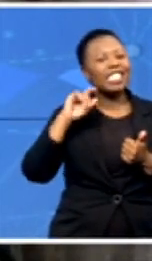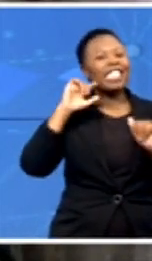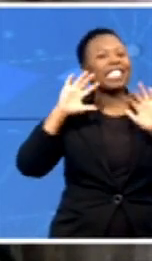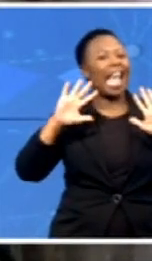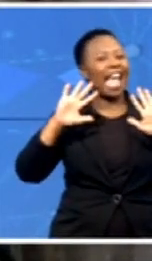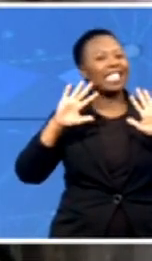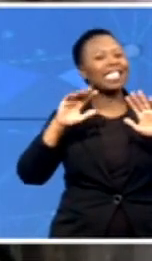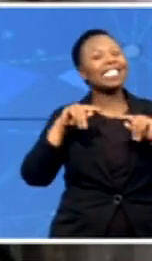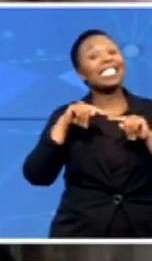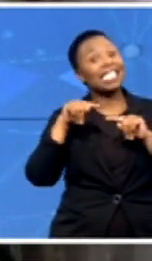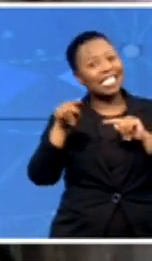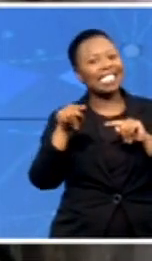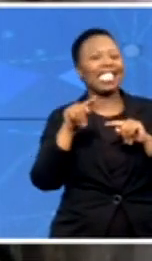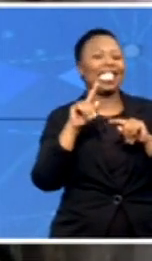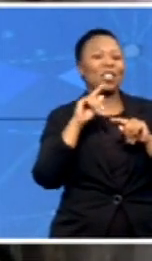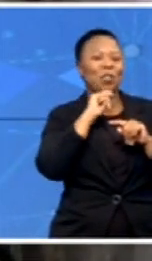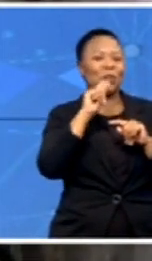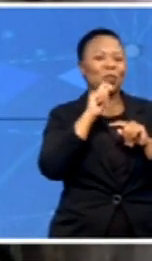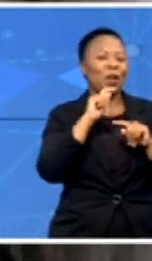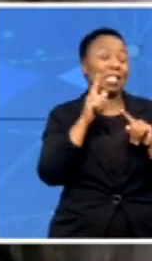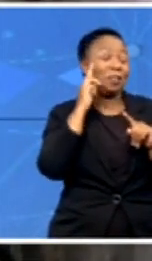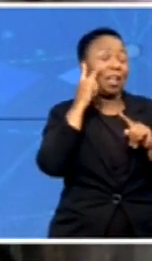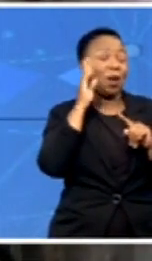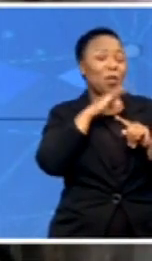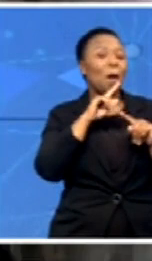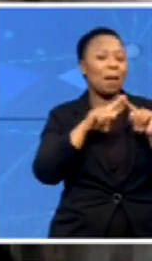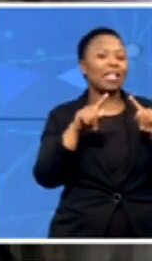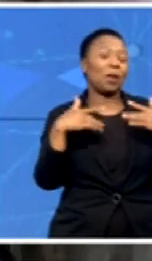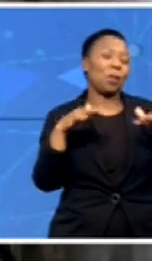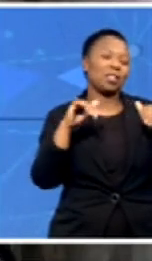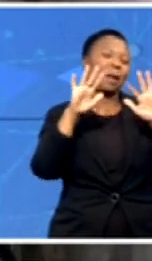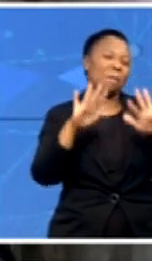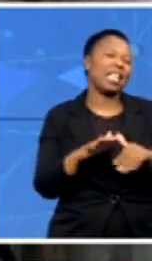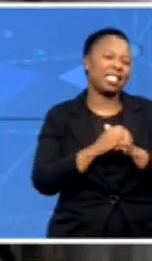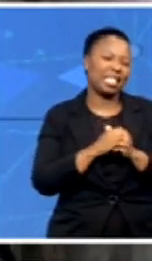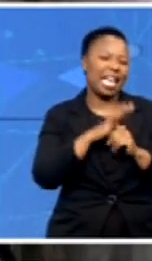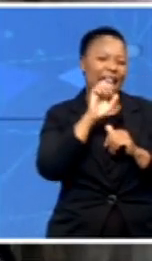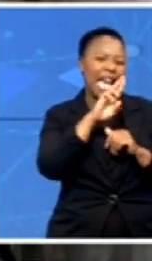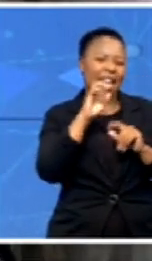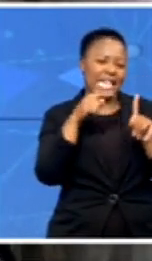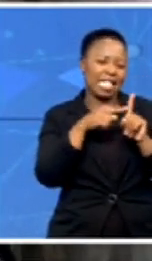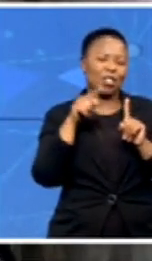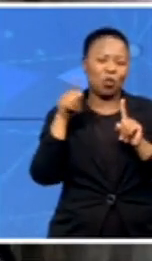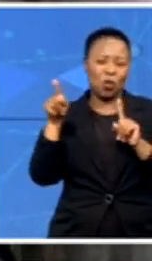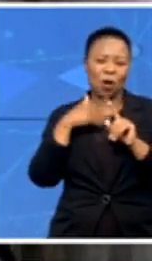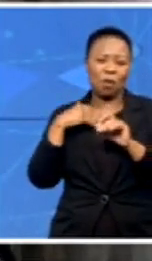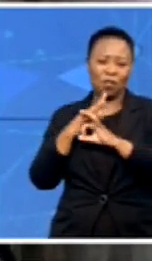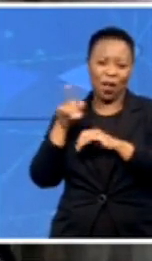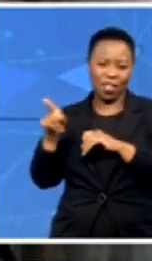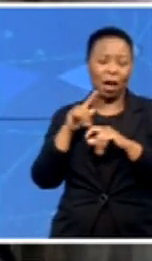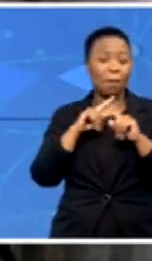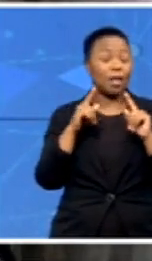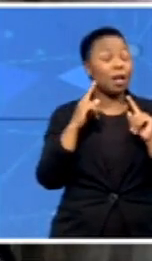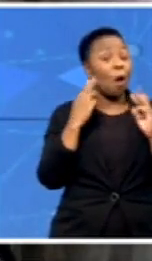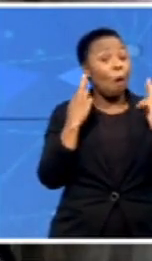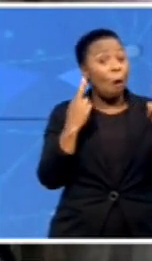Erin is a blessing to them. And my only hope is that her faith and her hard work is rewarded with